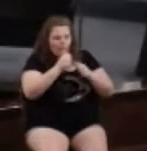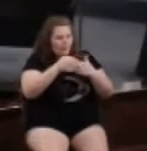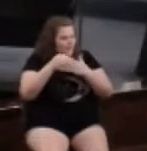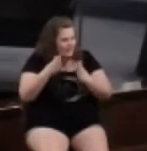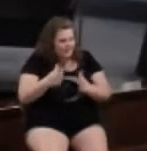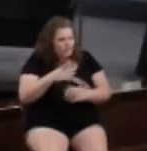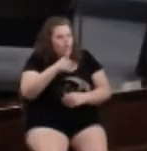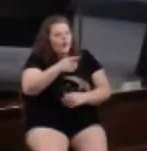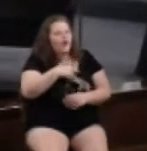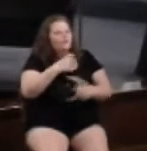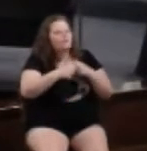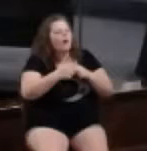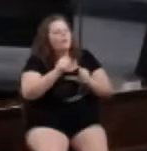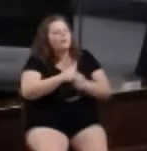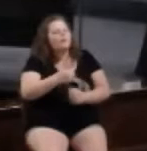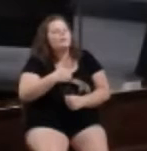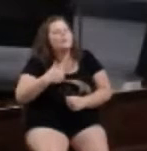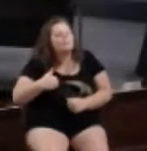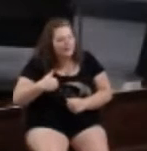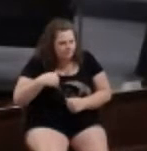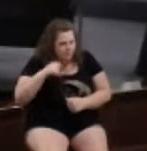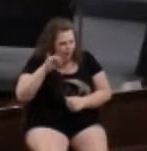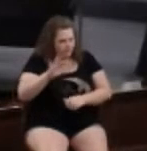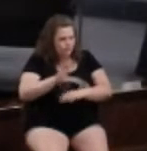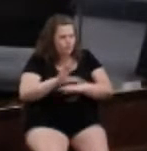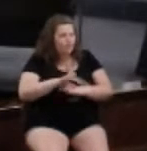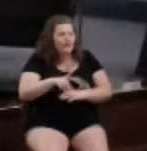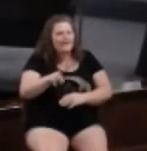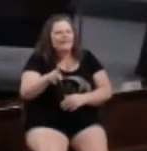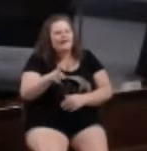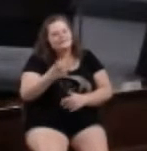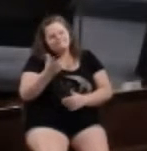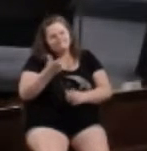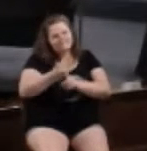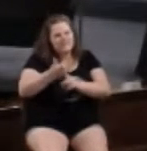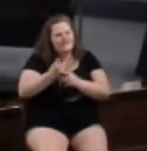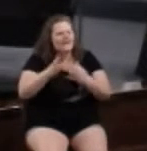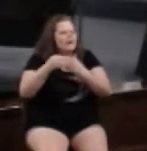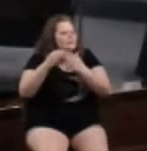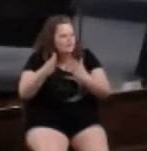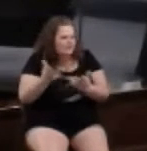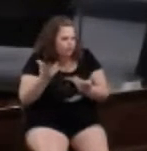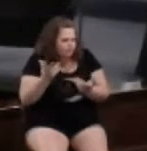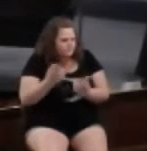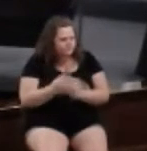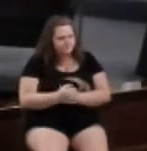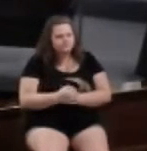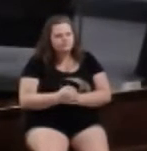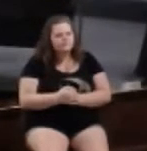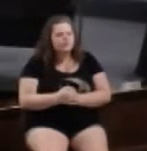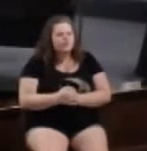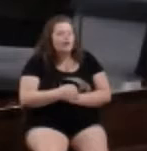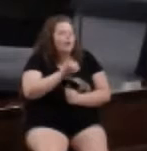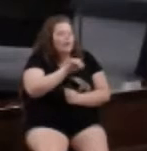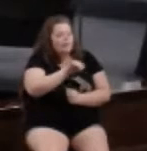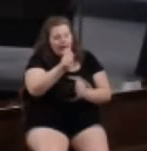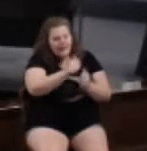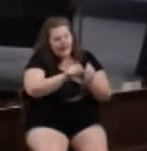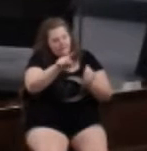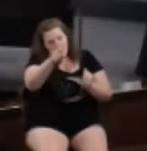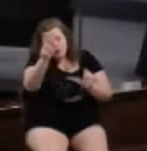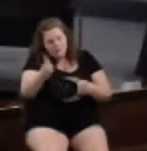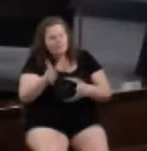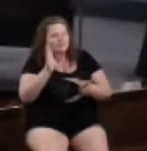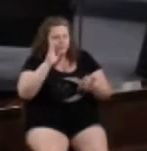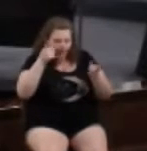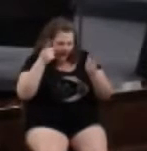you have a problem with a member of the church. They just happen to be in a leadership position. Like every other member of the church, it will happen